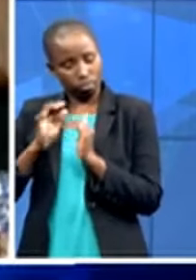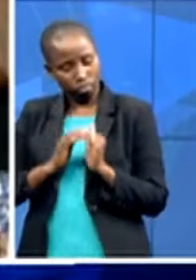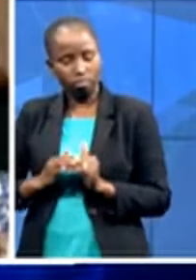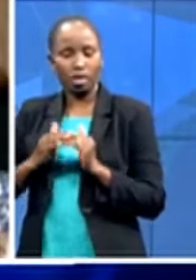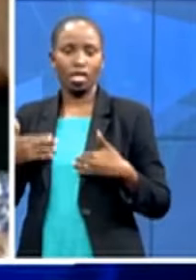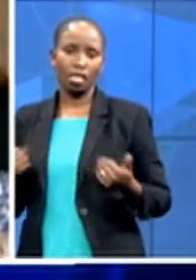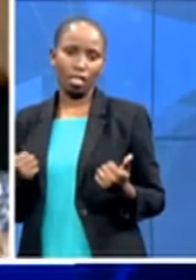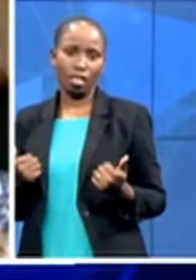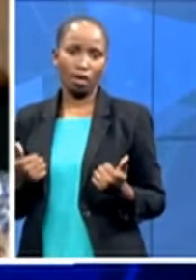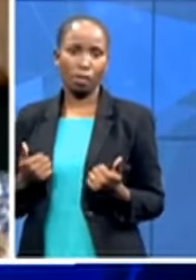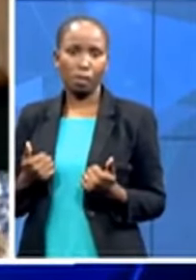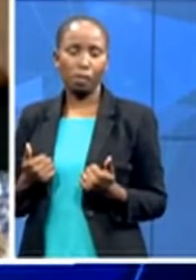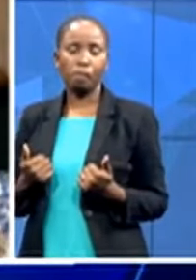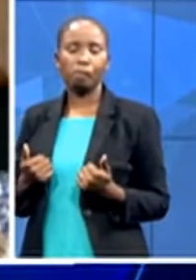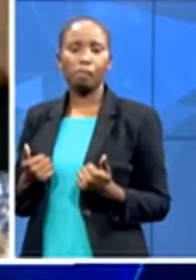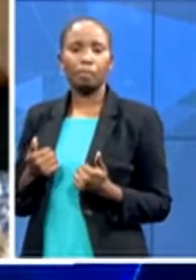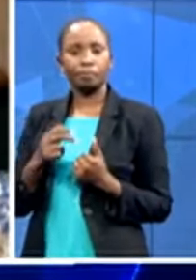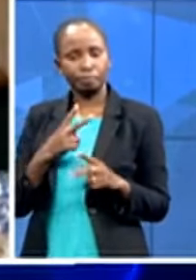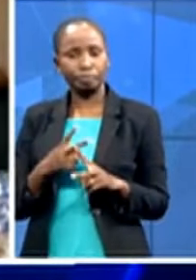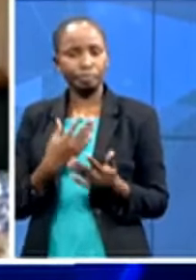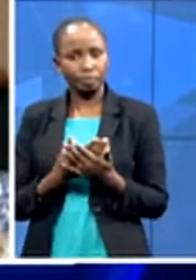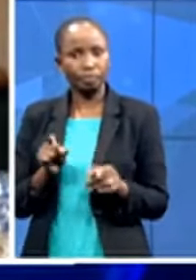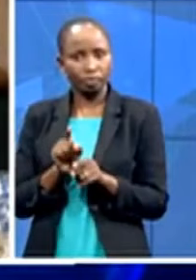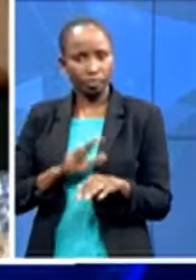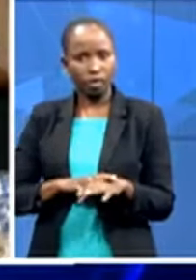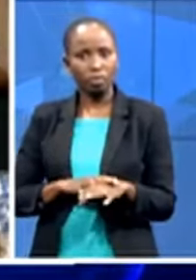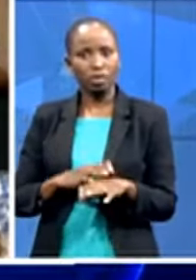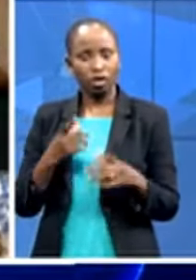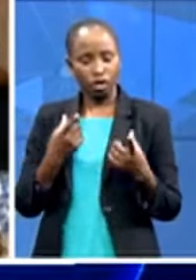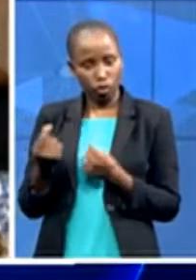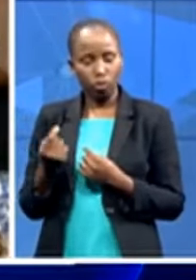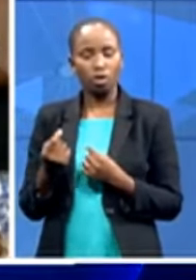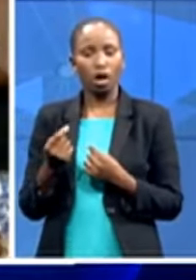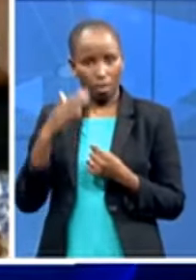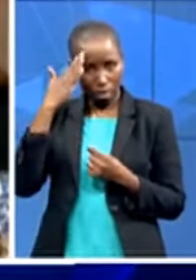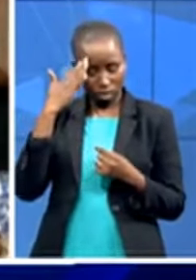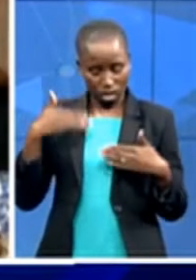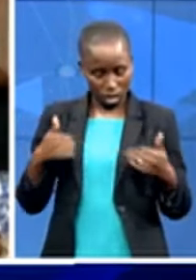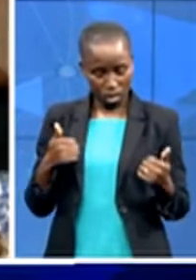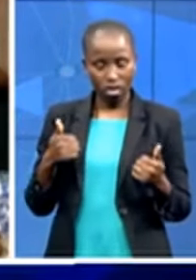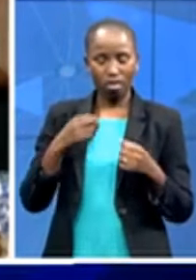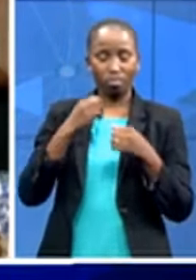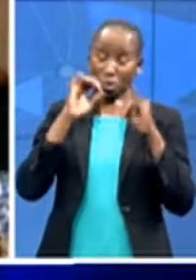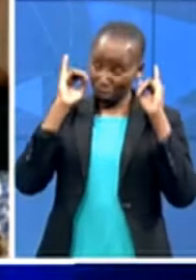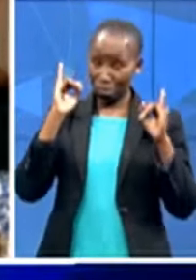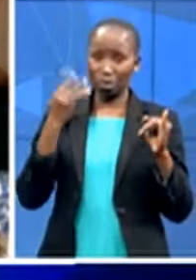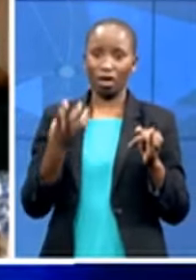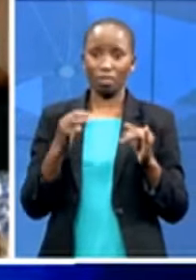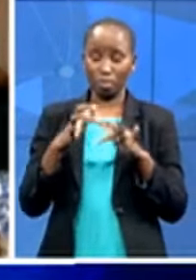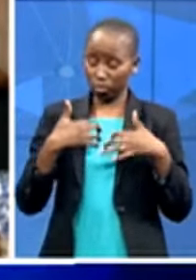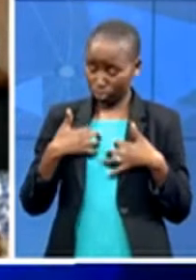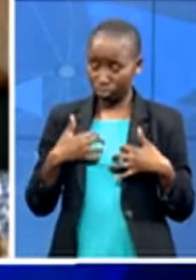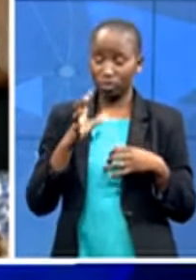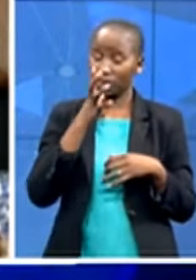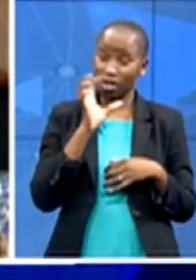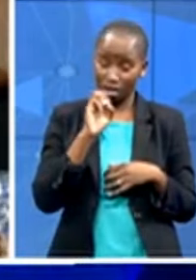while at the same time balancing the fact that there's a mental health pandemic out there and um i'm still needing to manage the fact that there's some